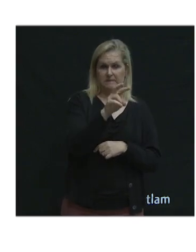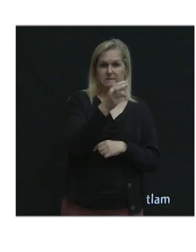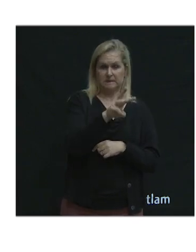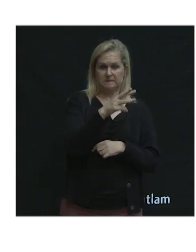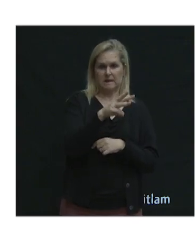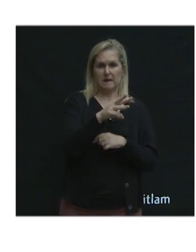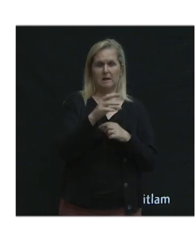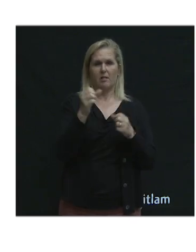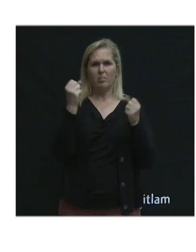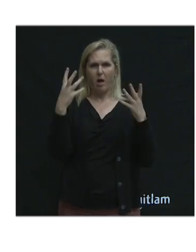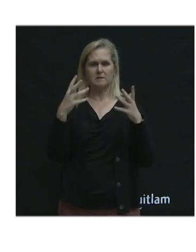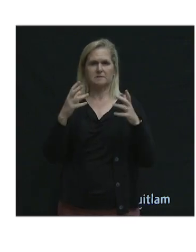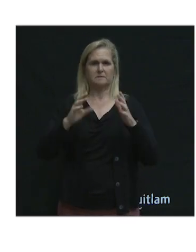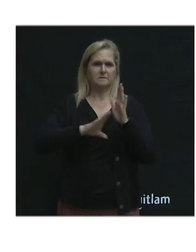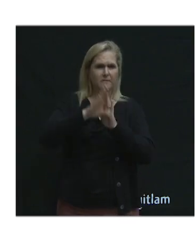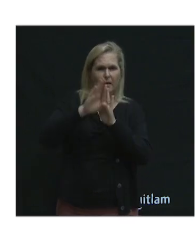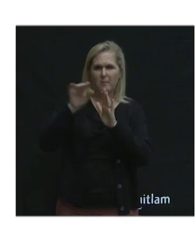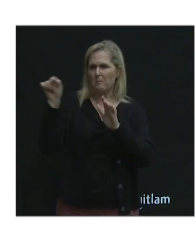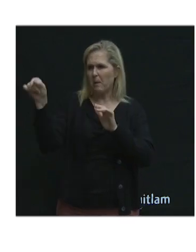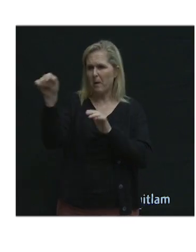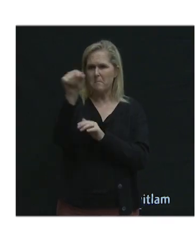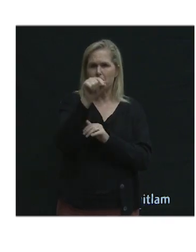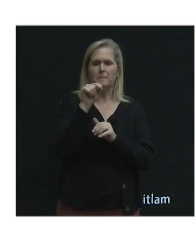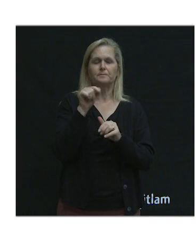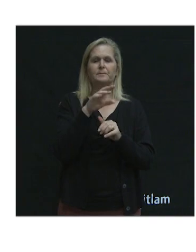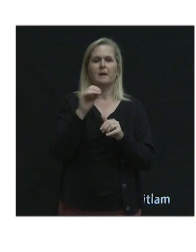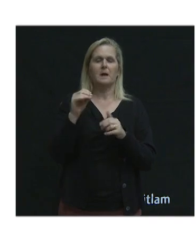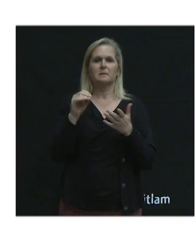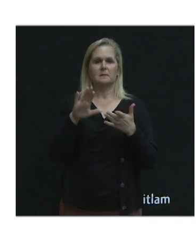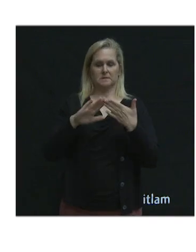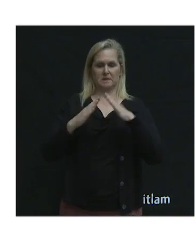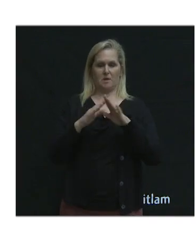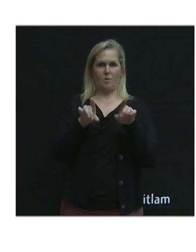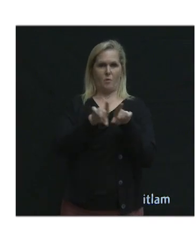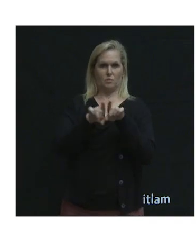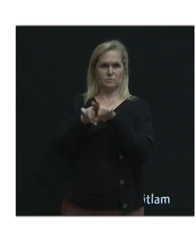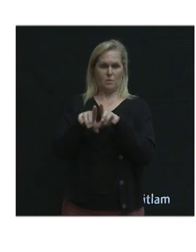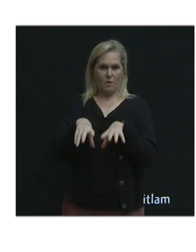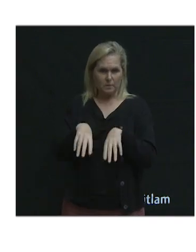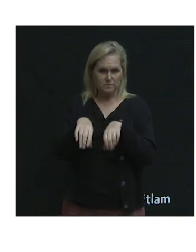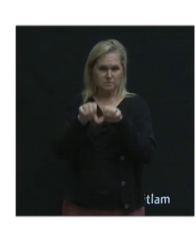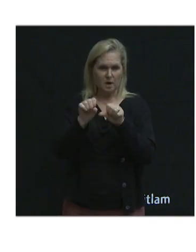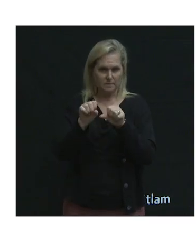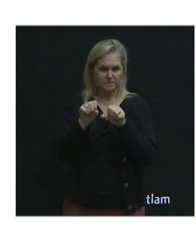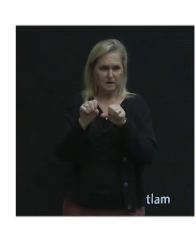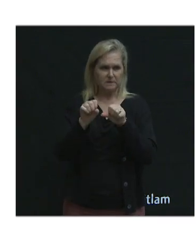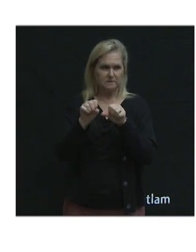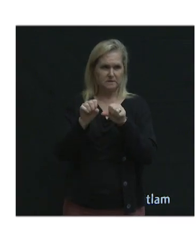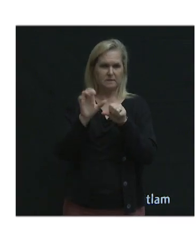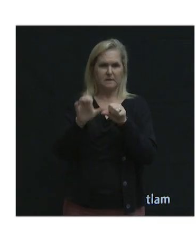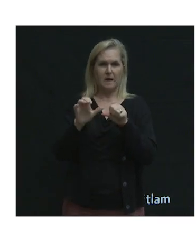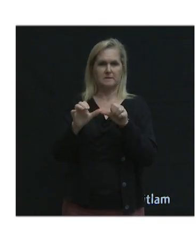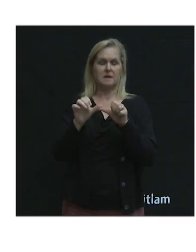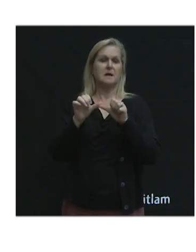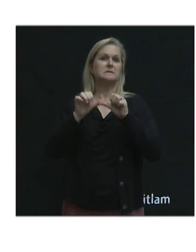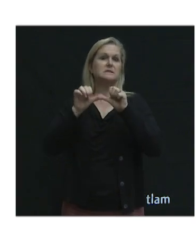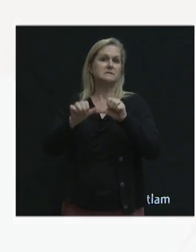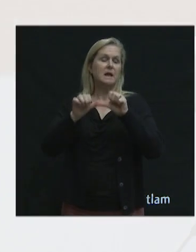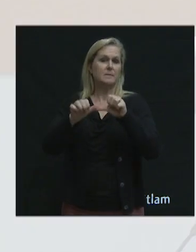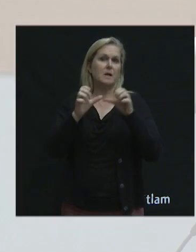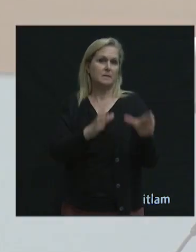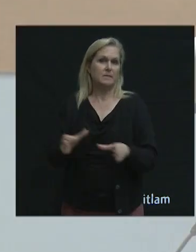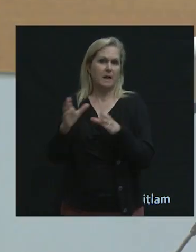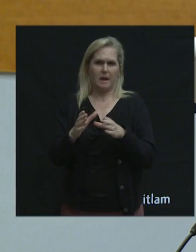lots of growth and development around the city. Uh, the city also adopted an environmental, uh, sustainability sustainability